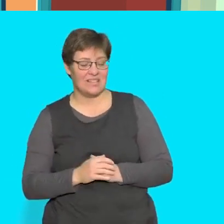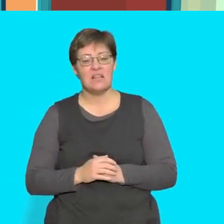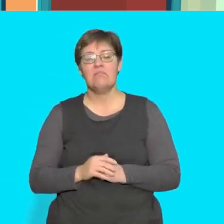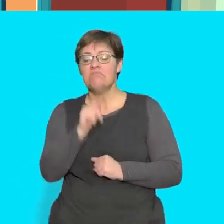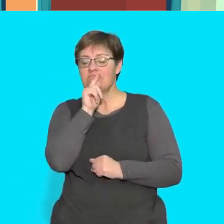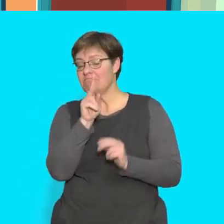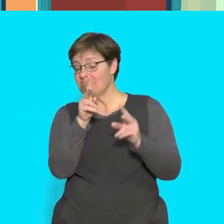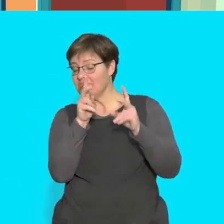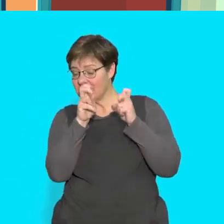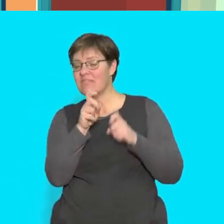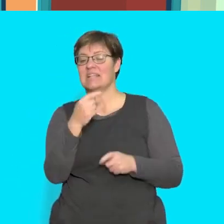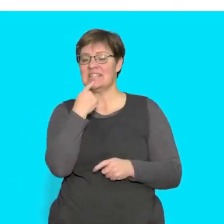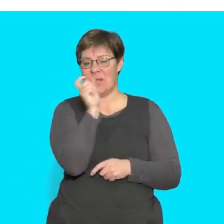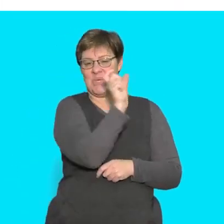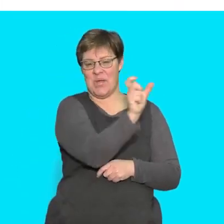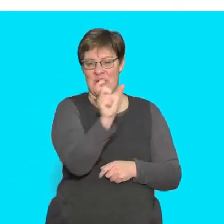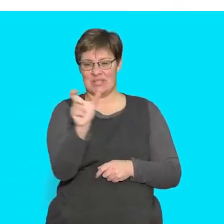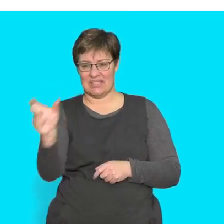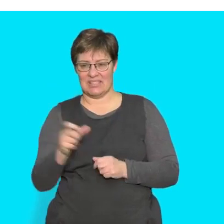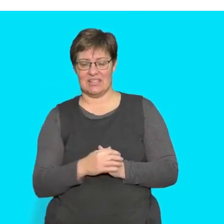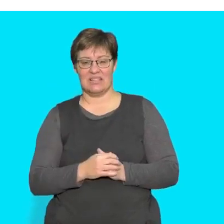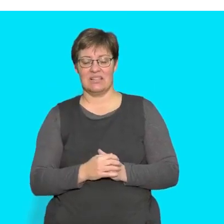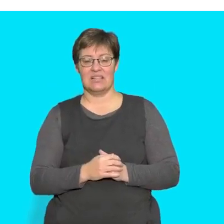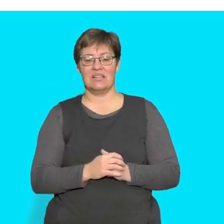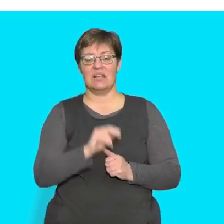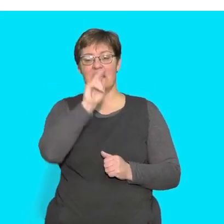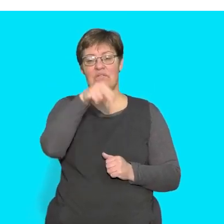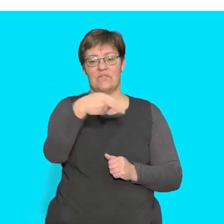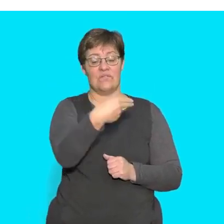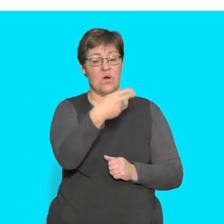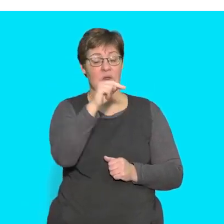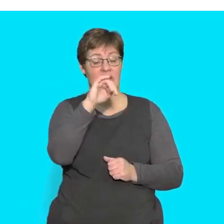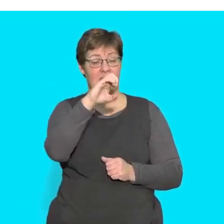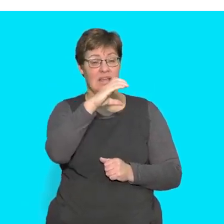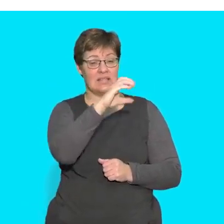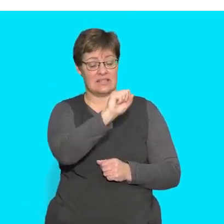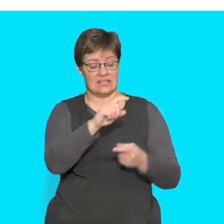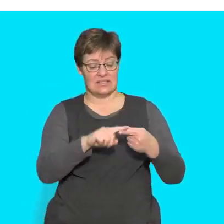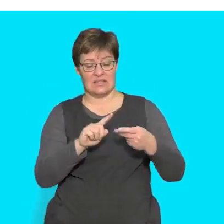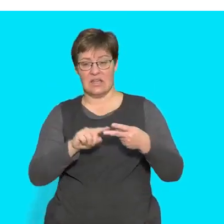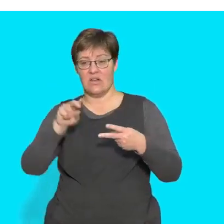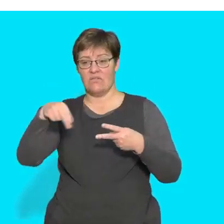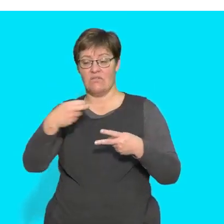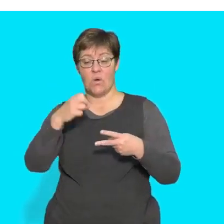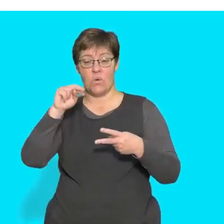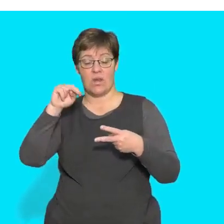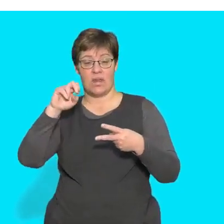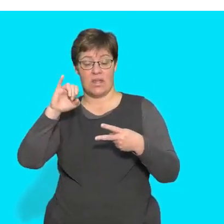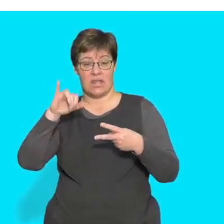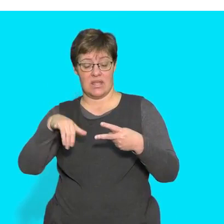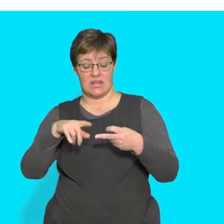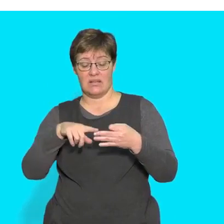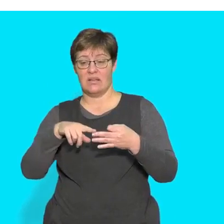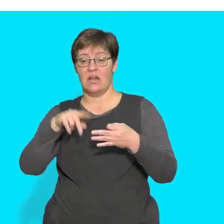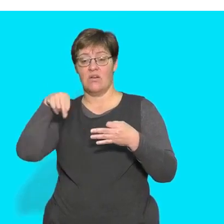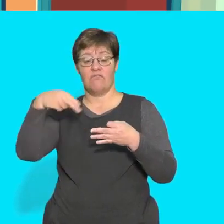and then say these words phonics phony photo can you